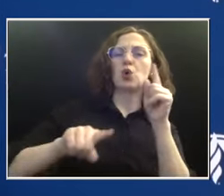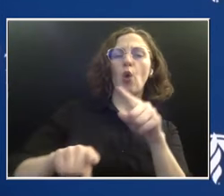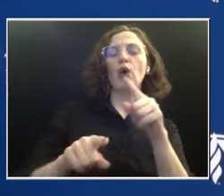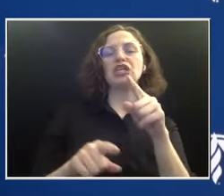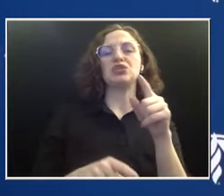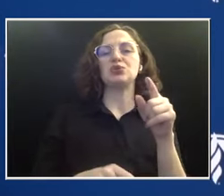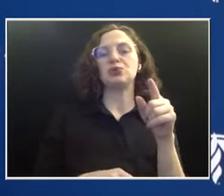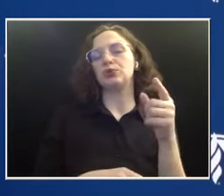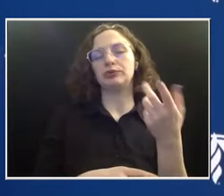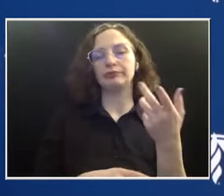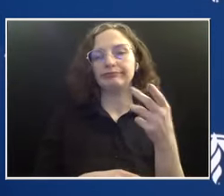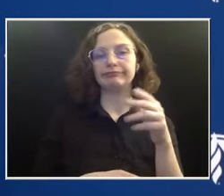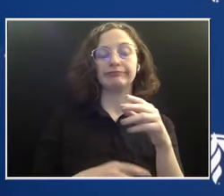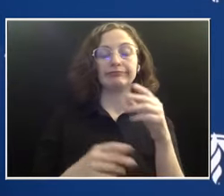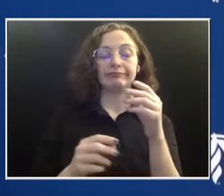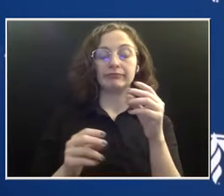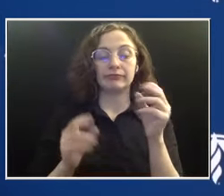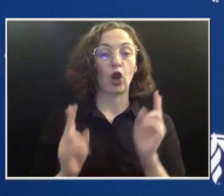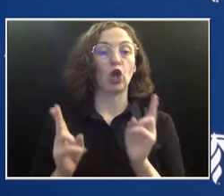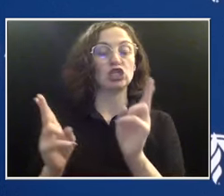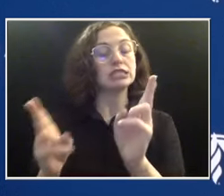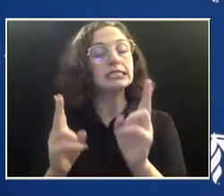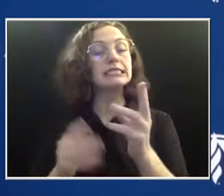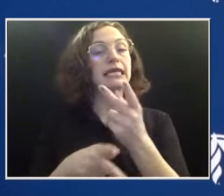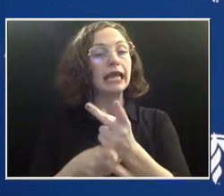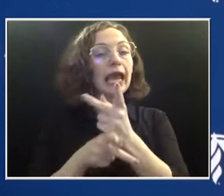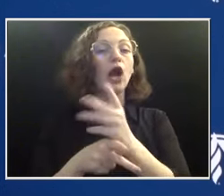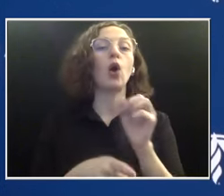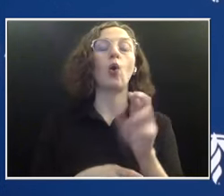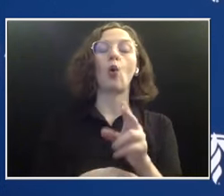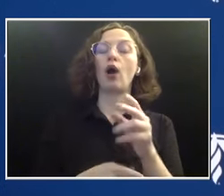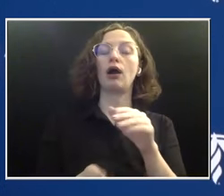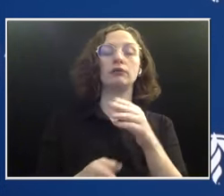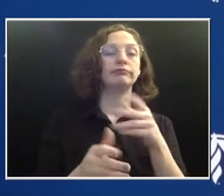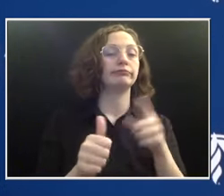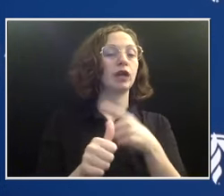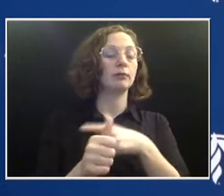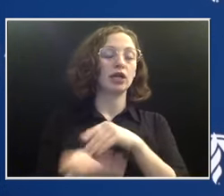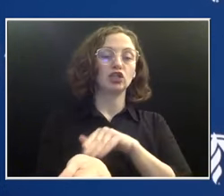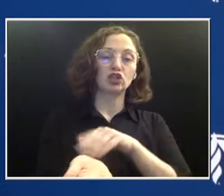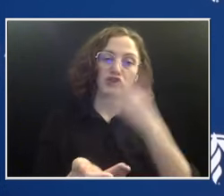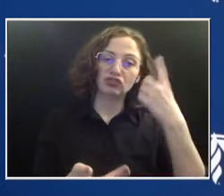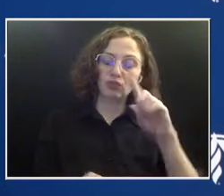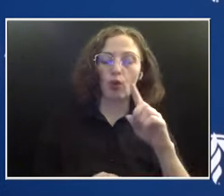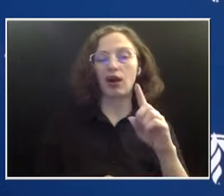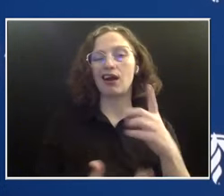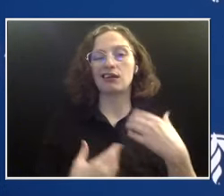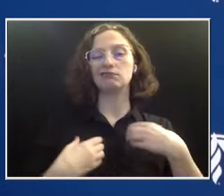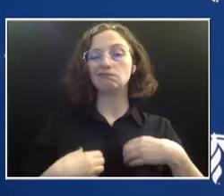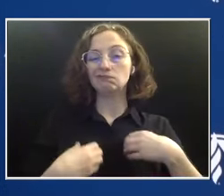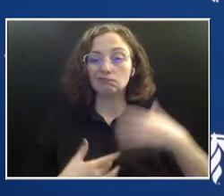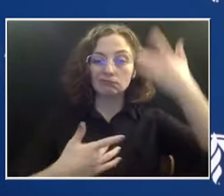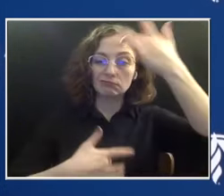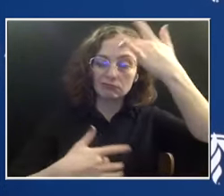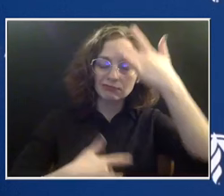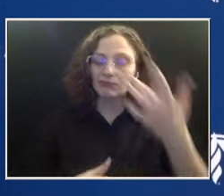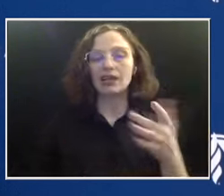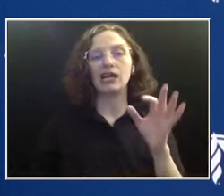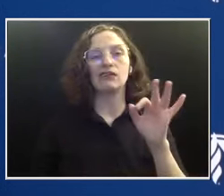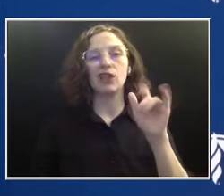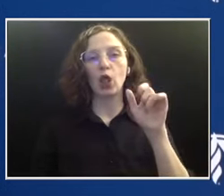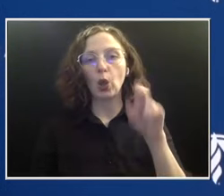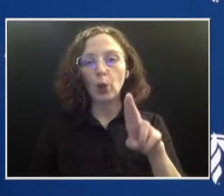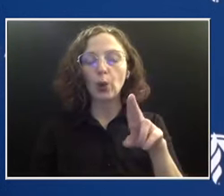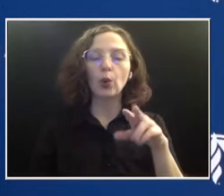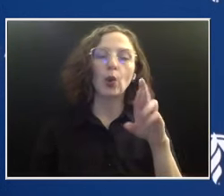illness. And that would include flu, common cough and cold, COVID and RSV. It's just a general term. We are seeing